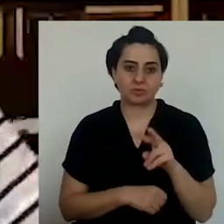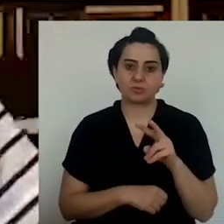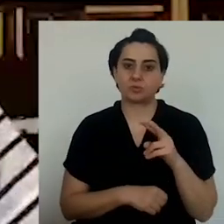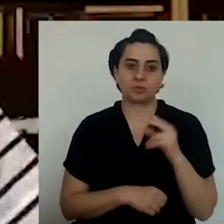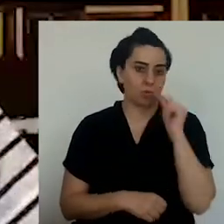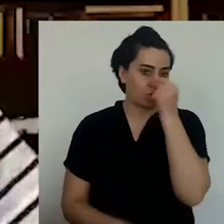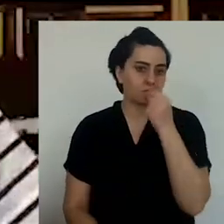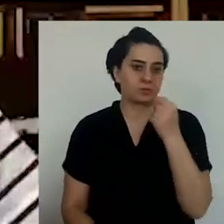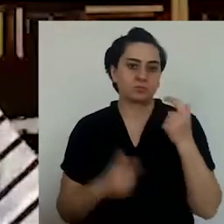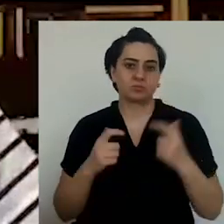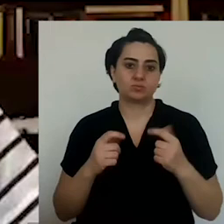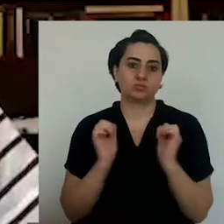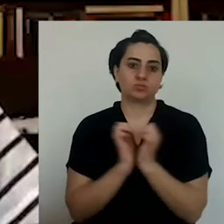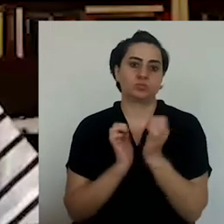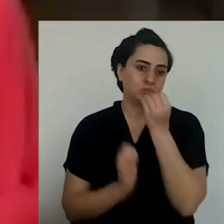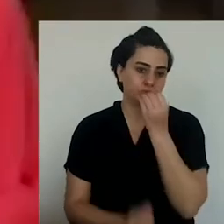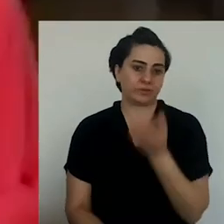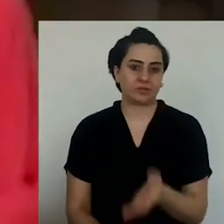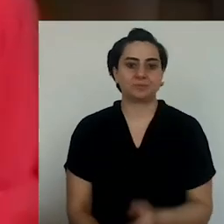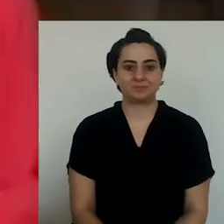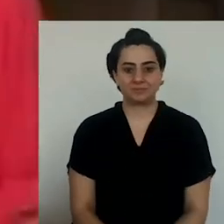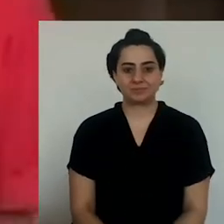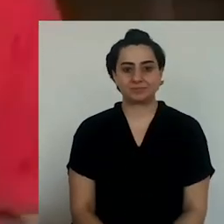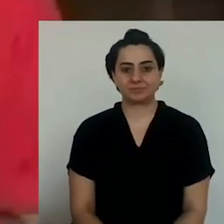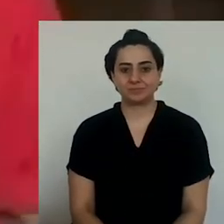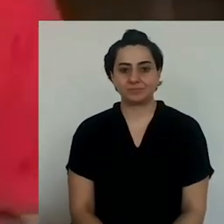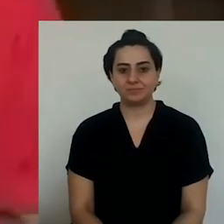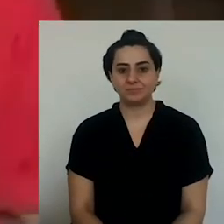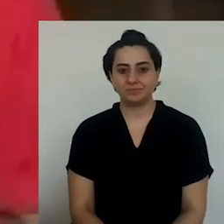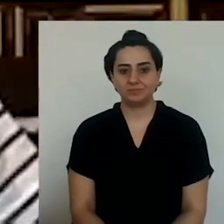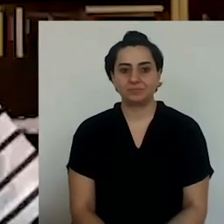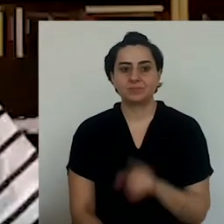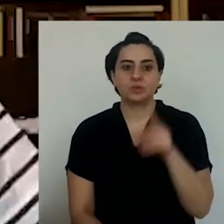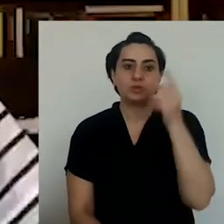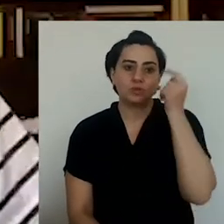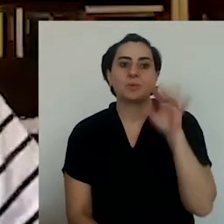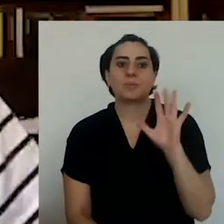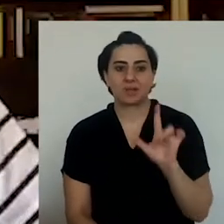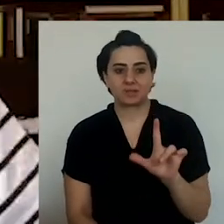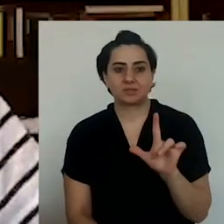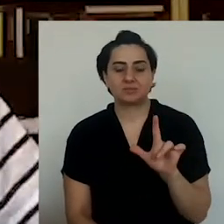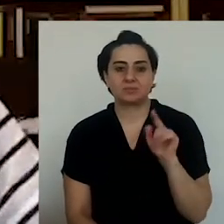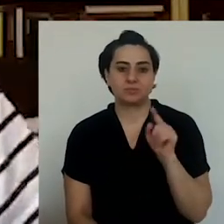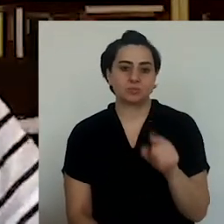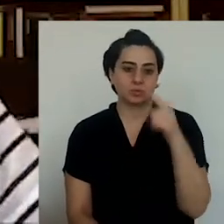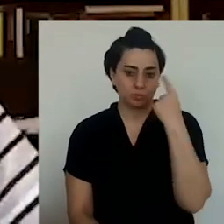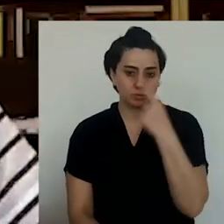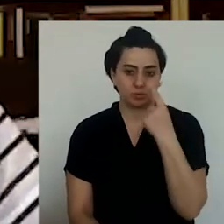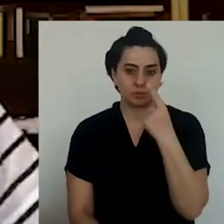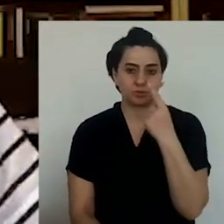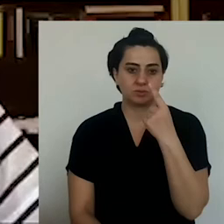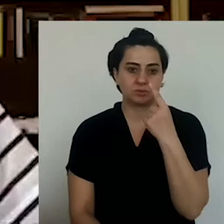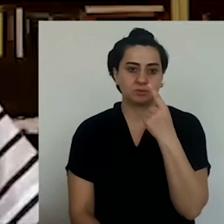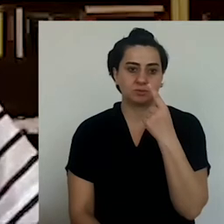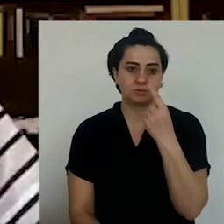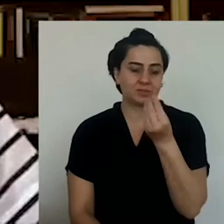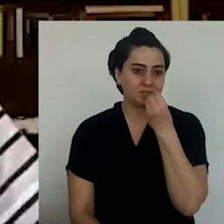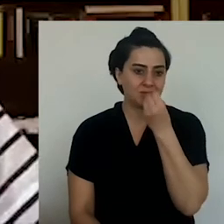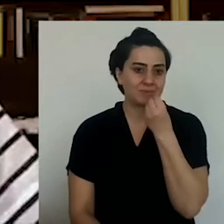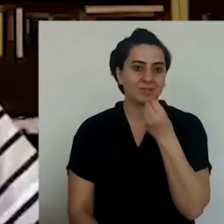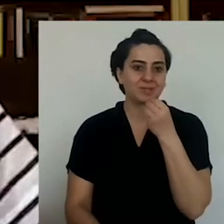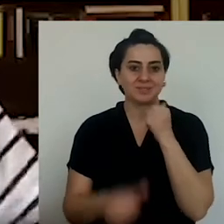That is the easiest way to show that when you get together, great things